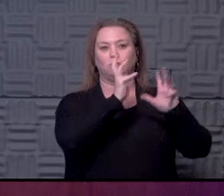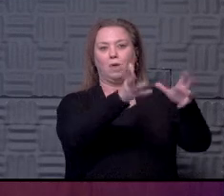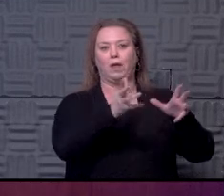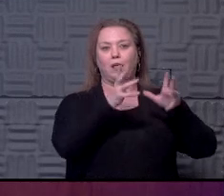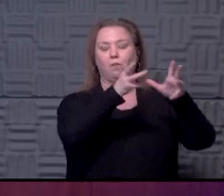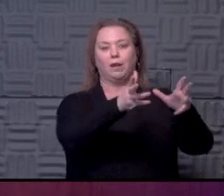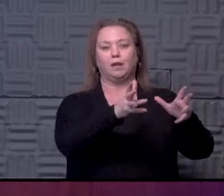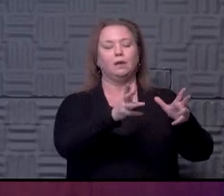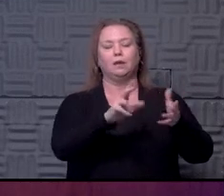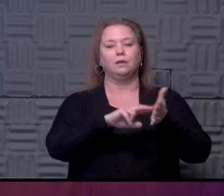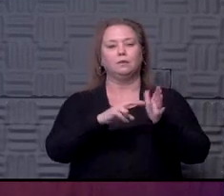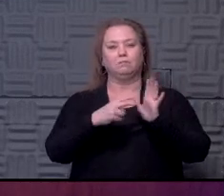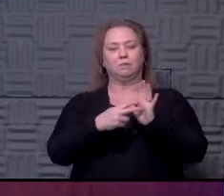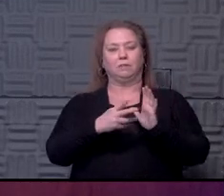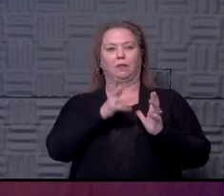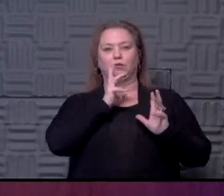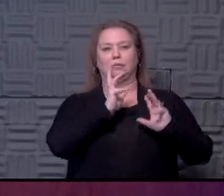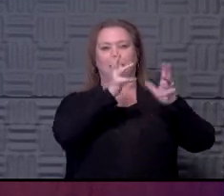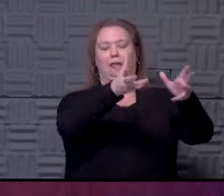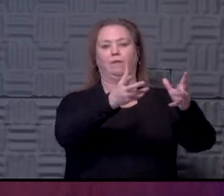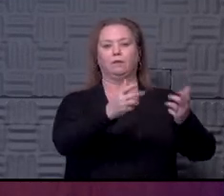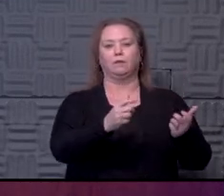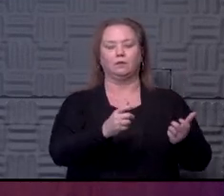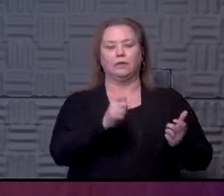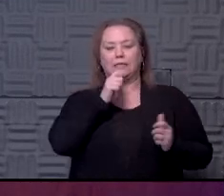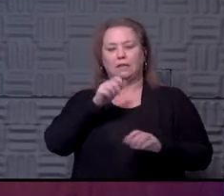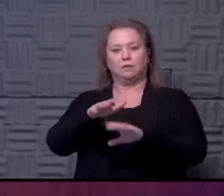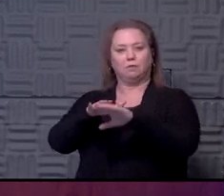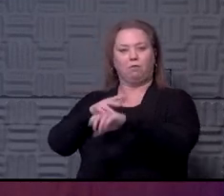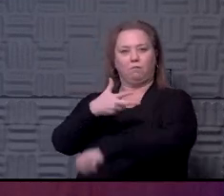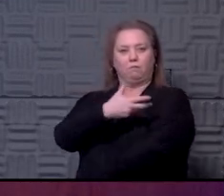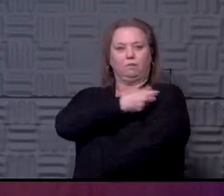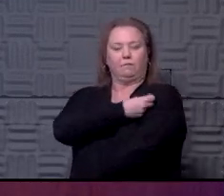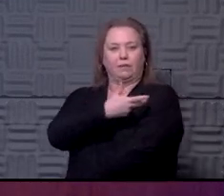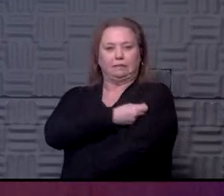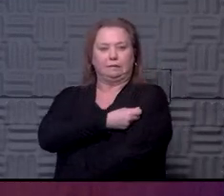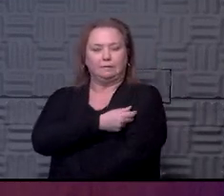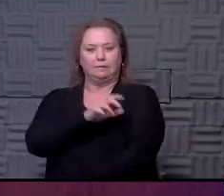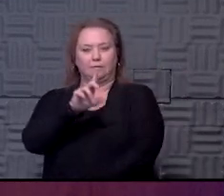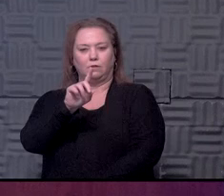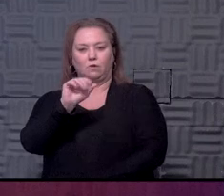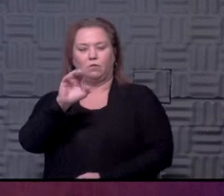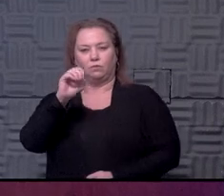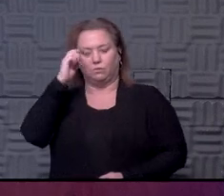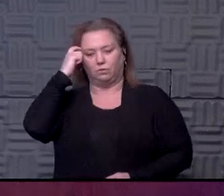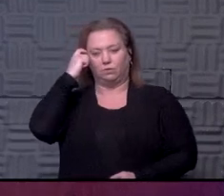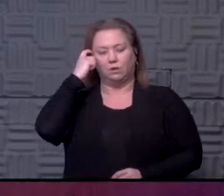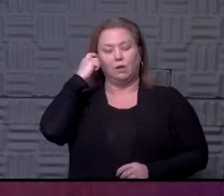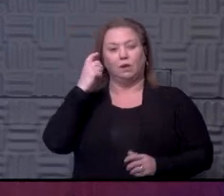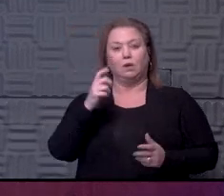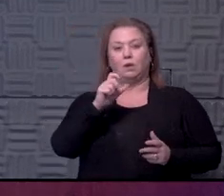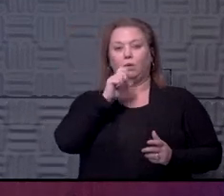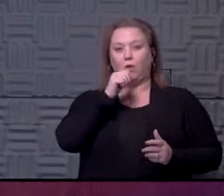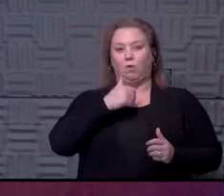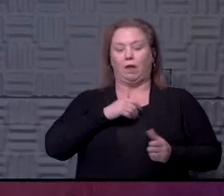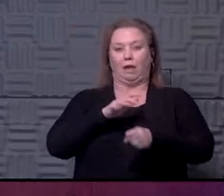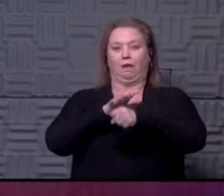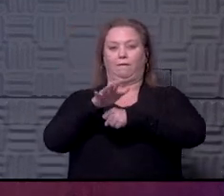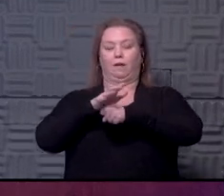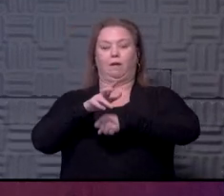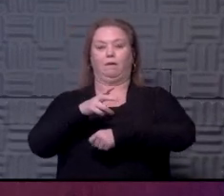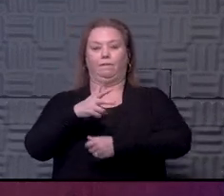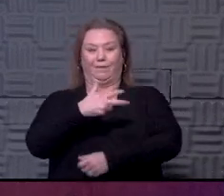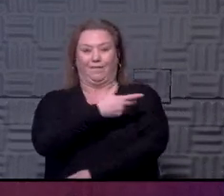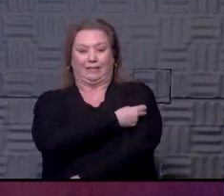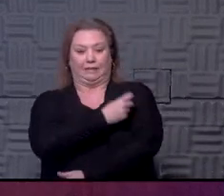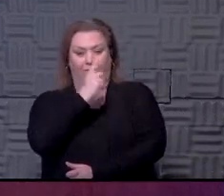for individuals or really slowing the population. And that, I think, is the end goal. Right now, when we don't have enough doses for everyone